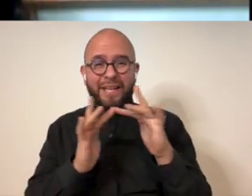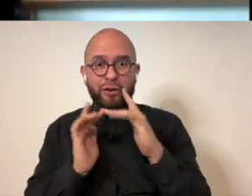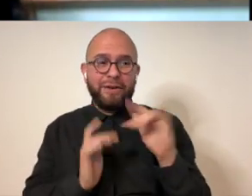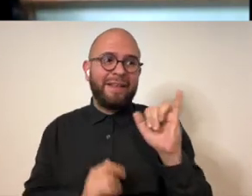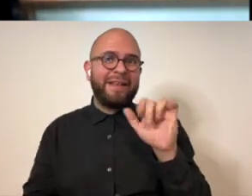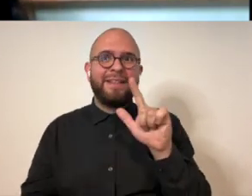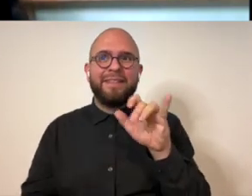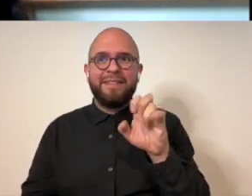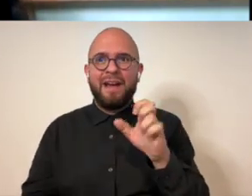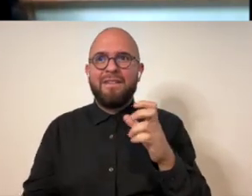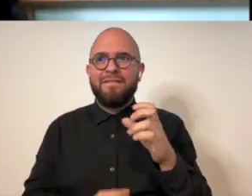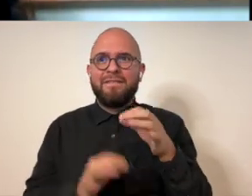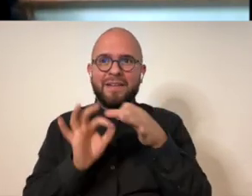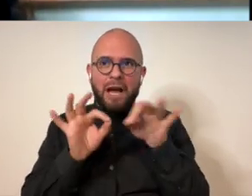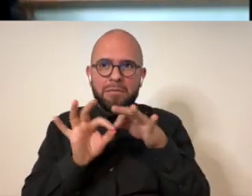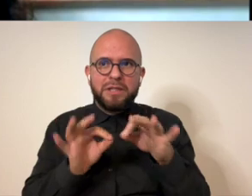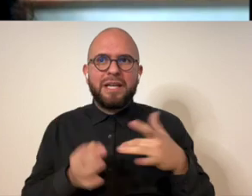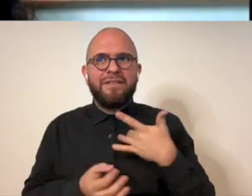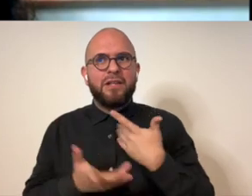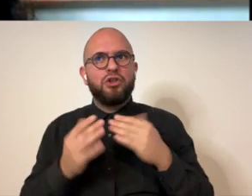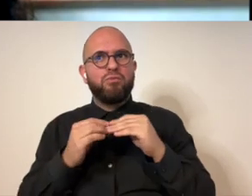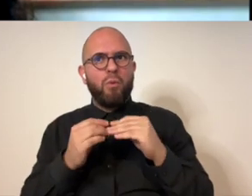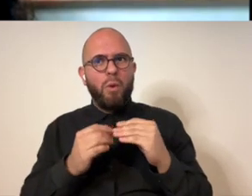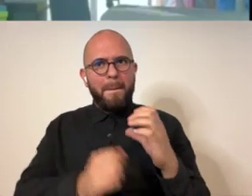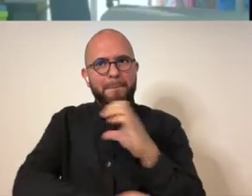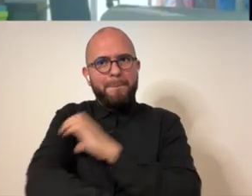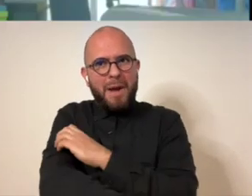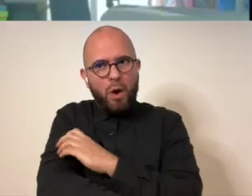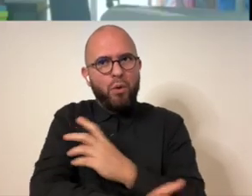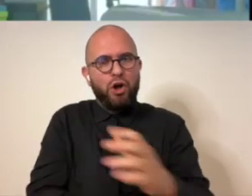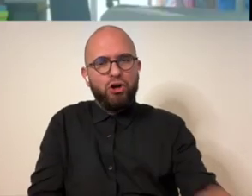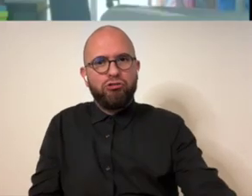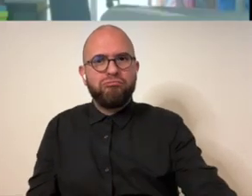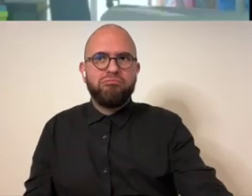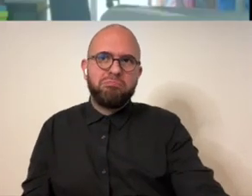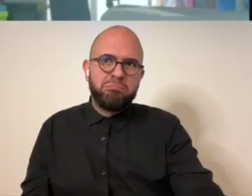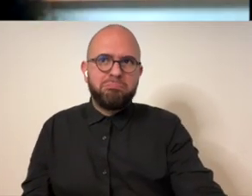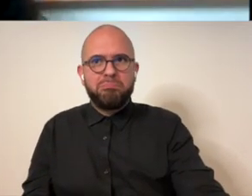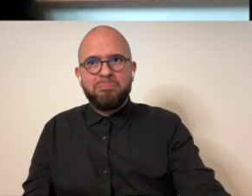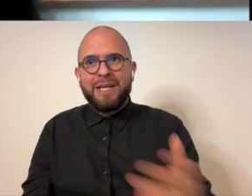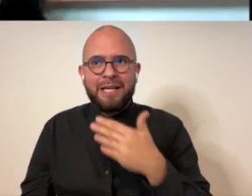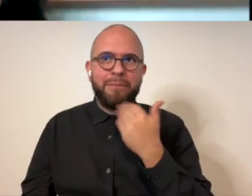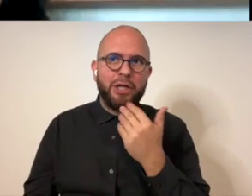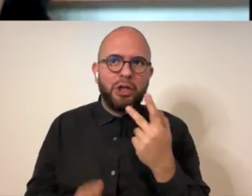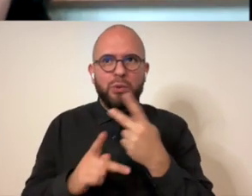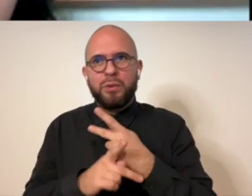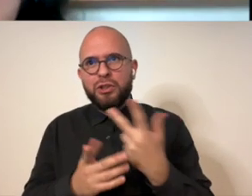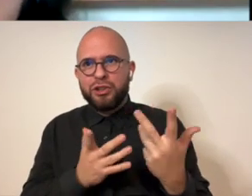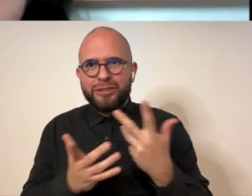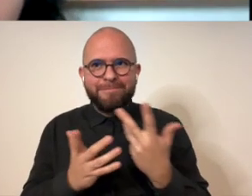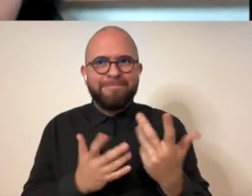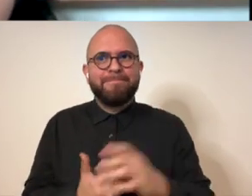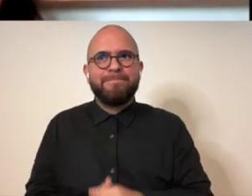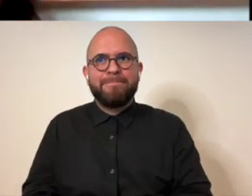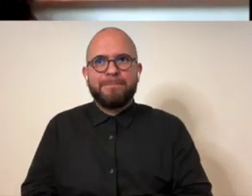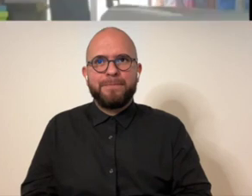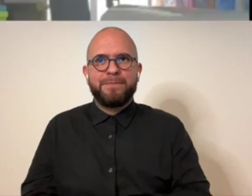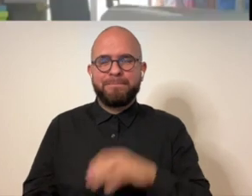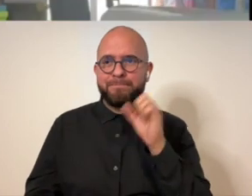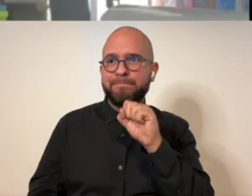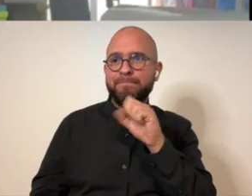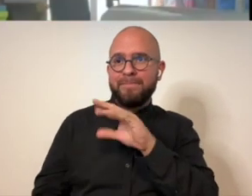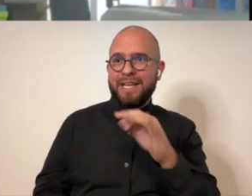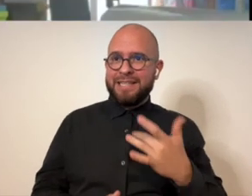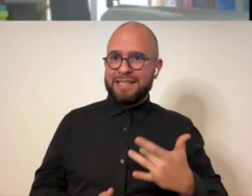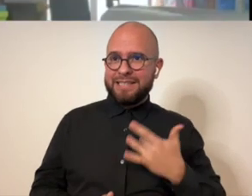live captioning that gives it a sense of um more power some you know for better or worse frankly yeah